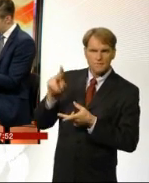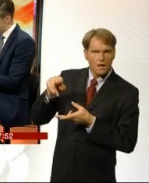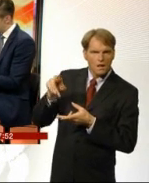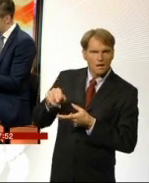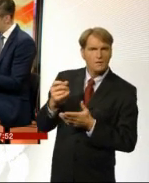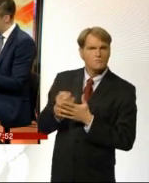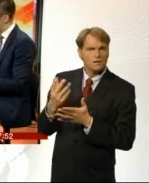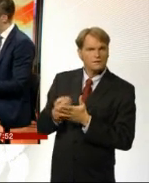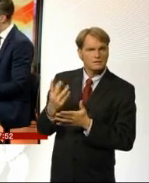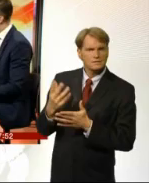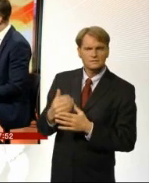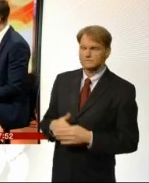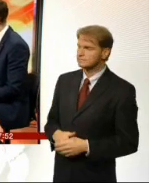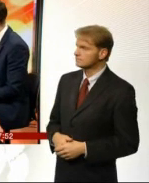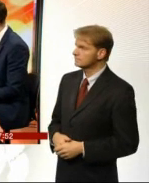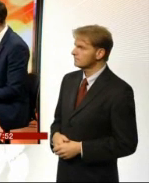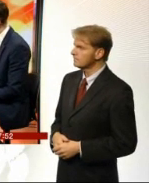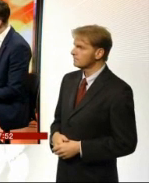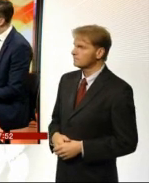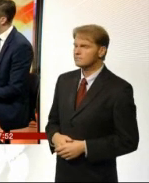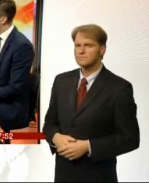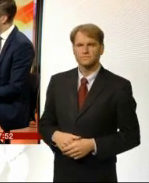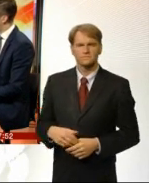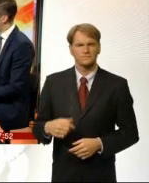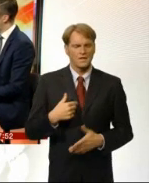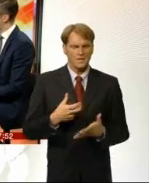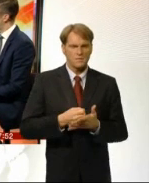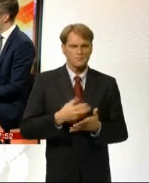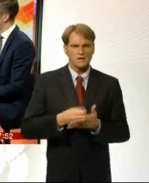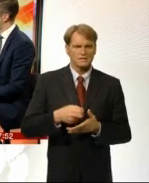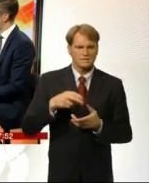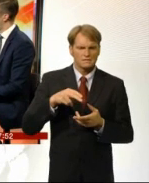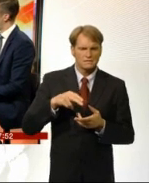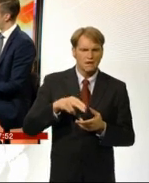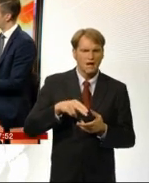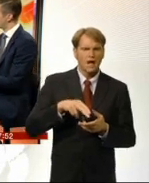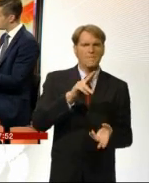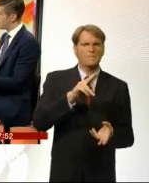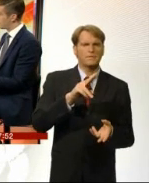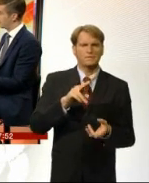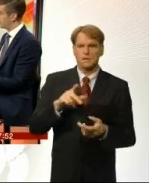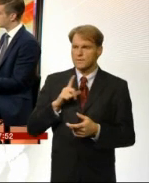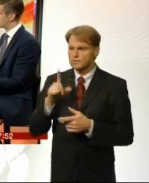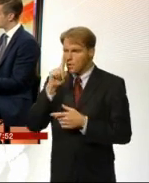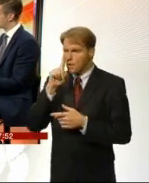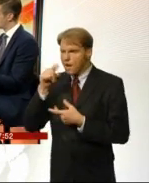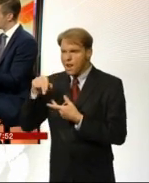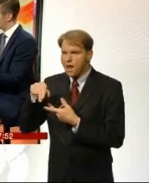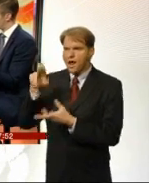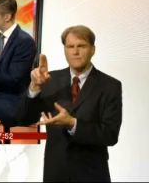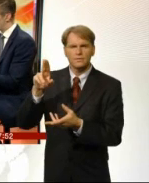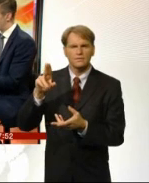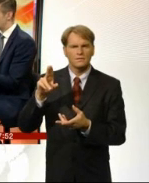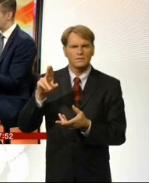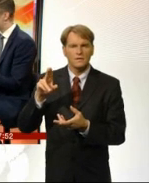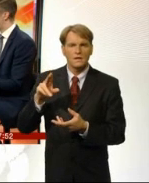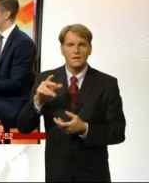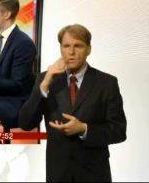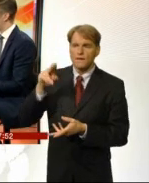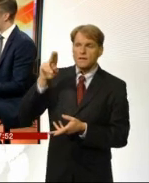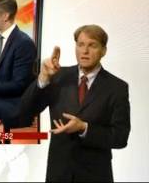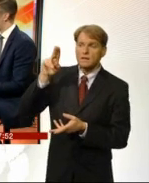about it with Nagar and John there that prices rise so quickly when wholesale prices go up. But there is that feeling isn't there that they fall so